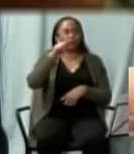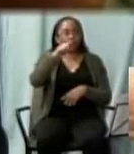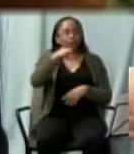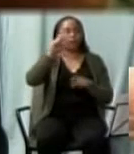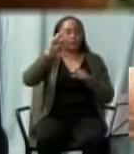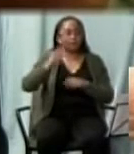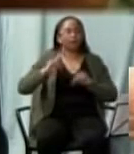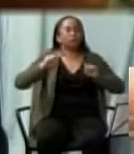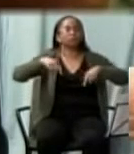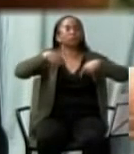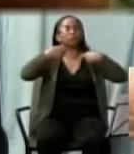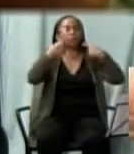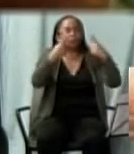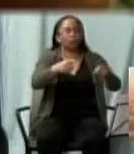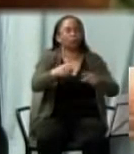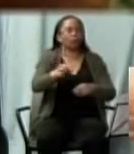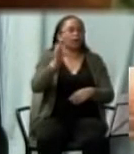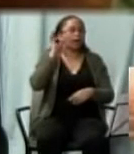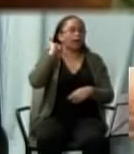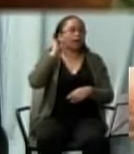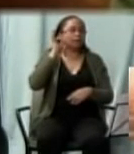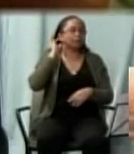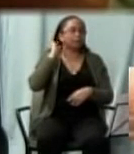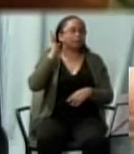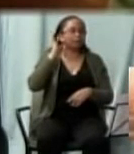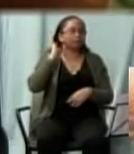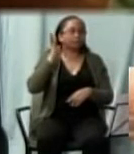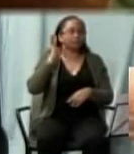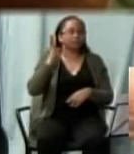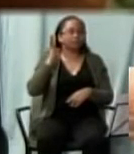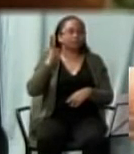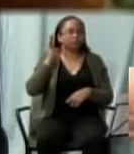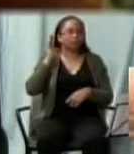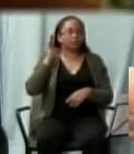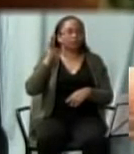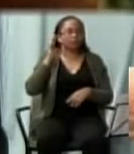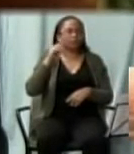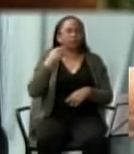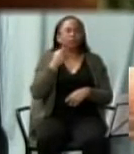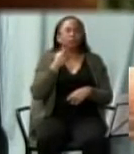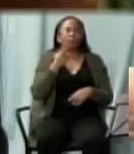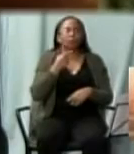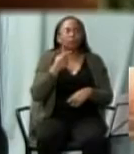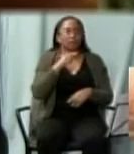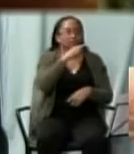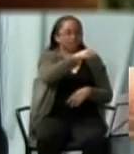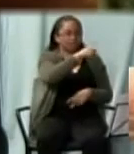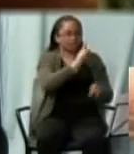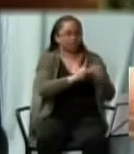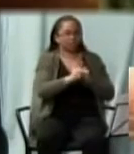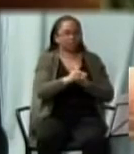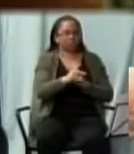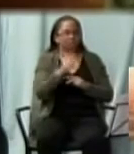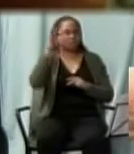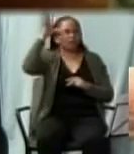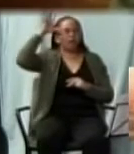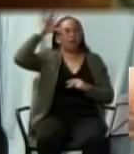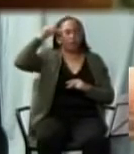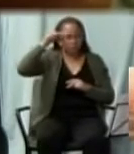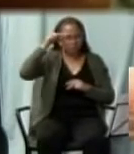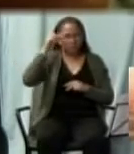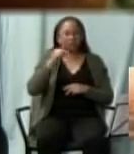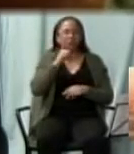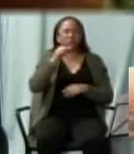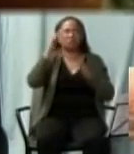preach to a defiant and obstinate people. And I am warning